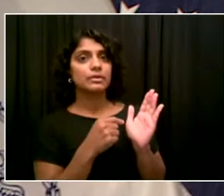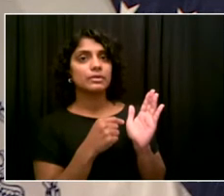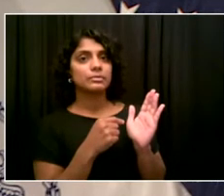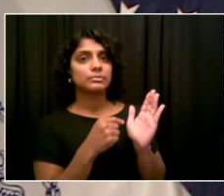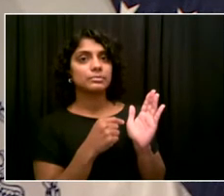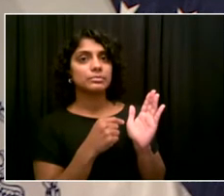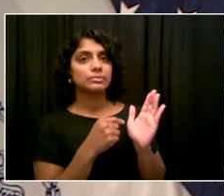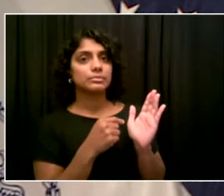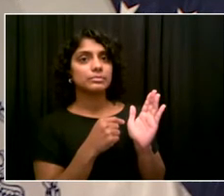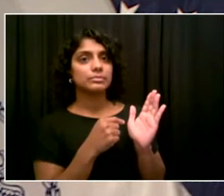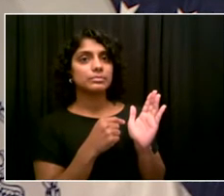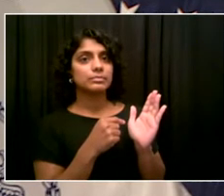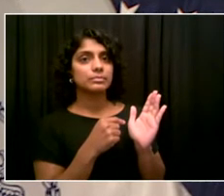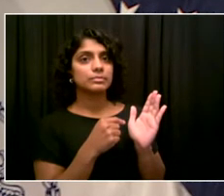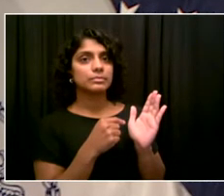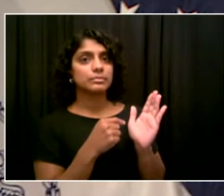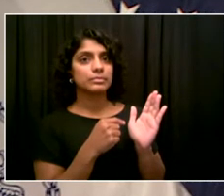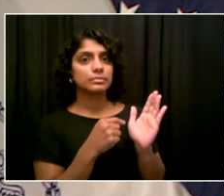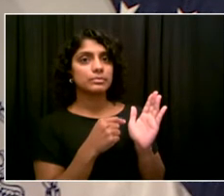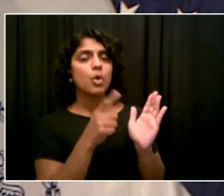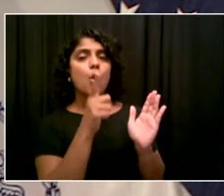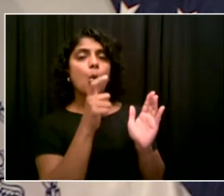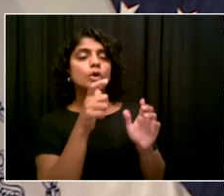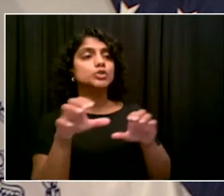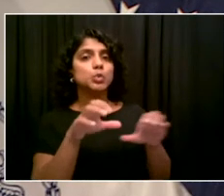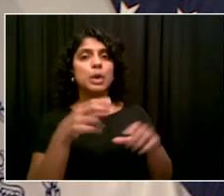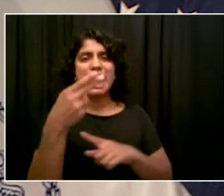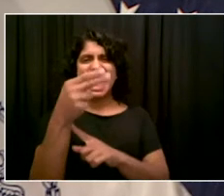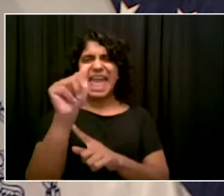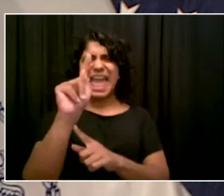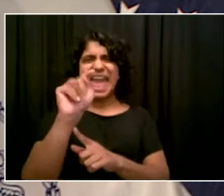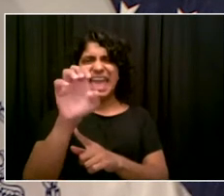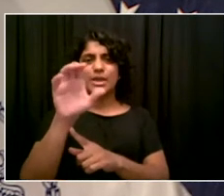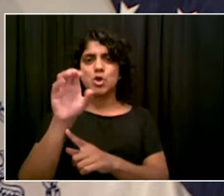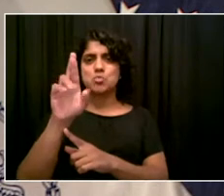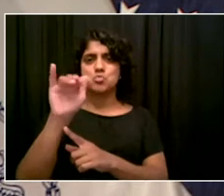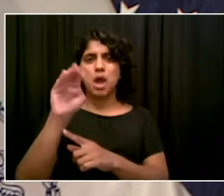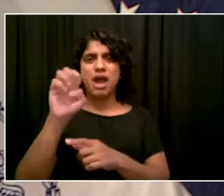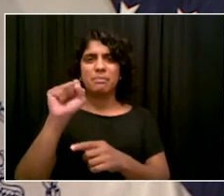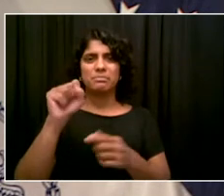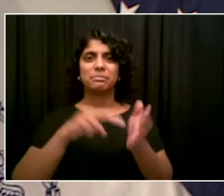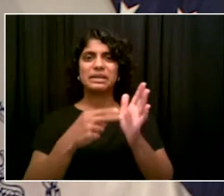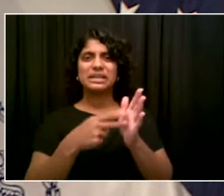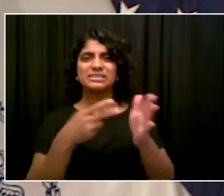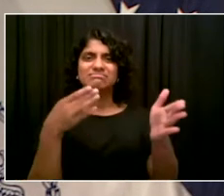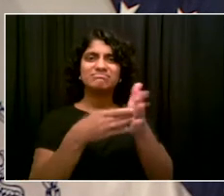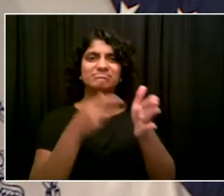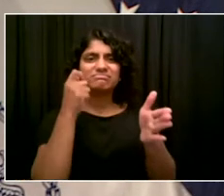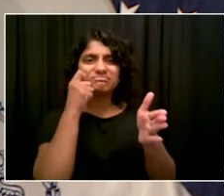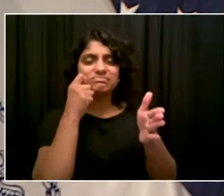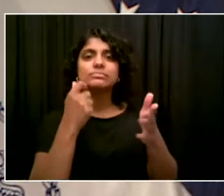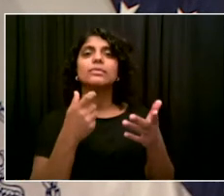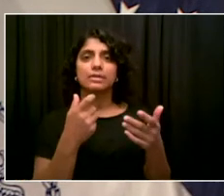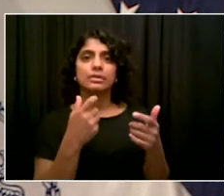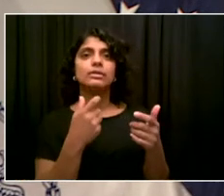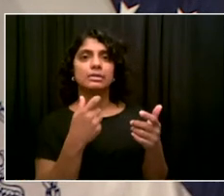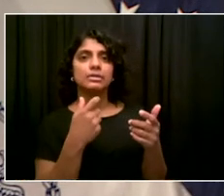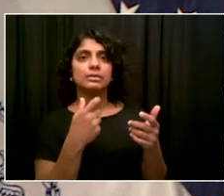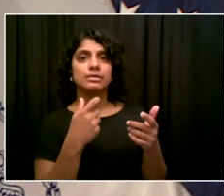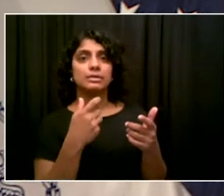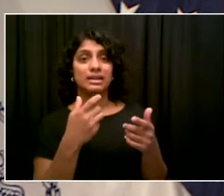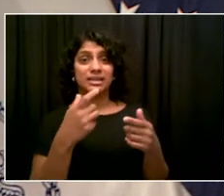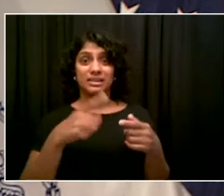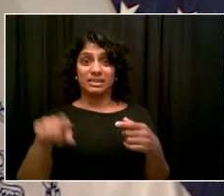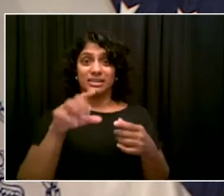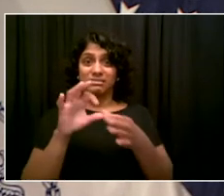more people. So Assemblyman Simcha Eichenstein, who feels that other avenues of justice have been thwarted, has proposed that victims of hate